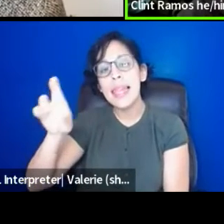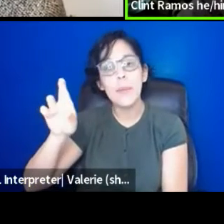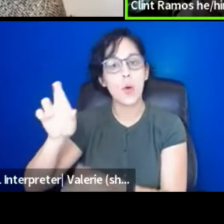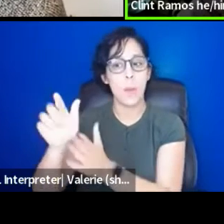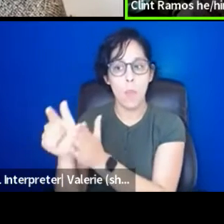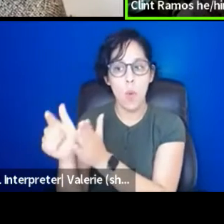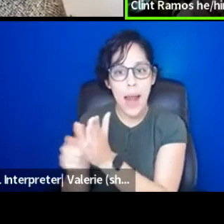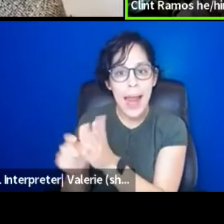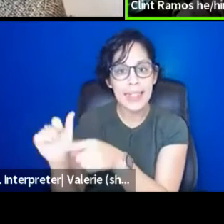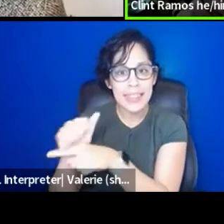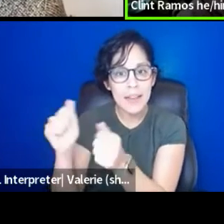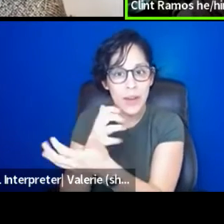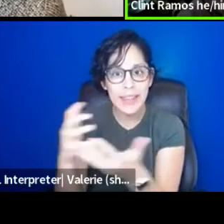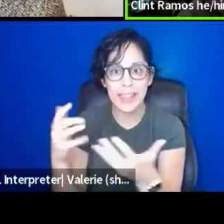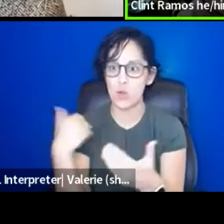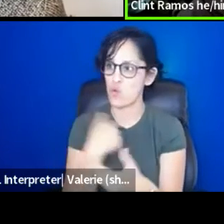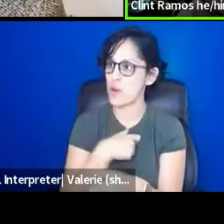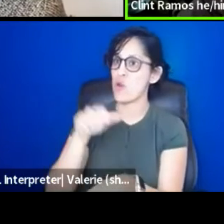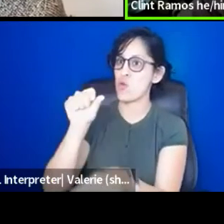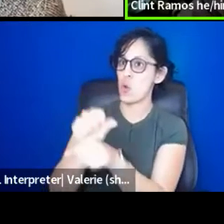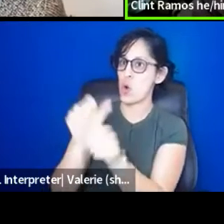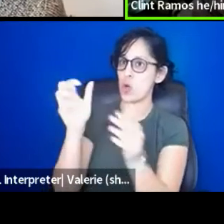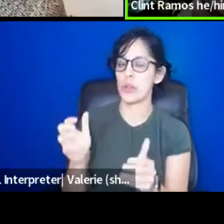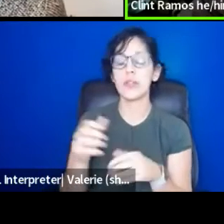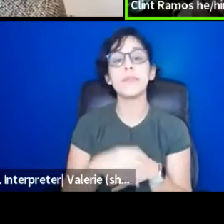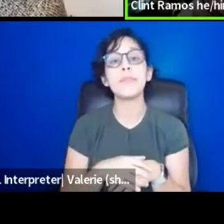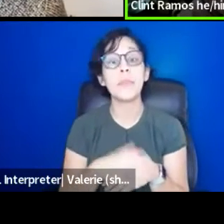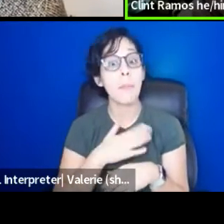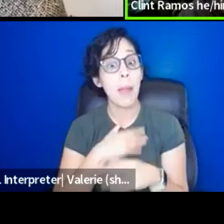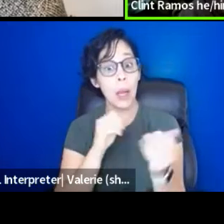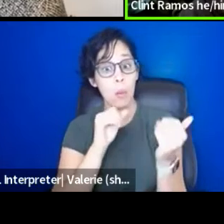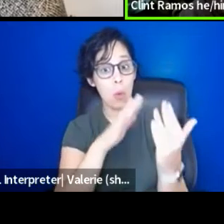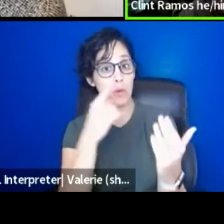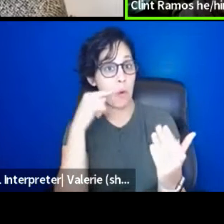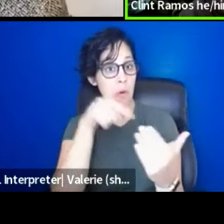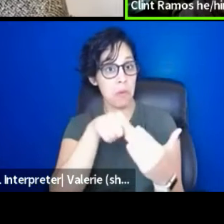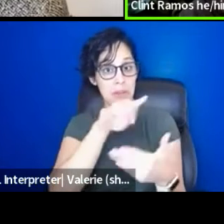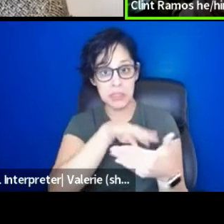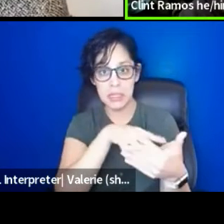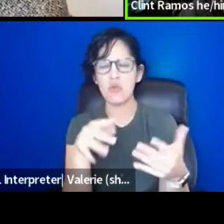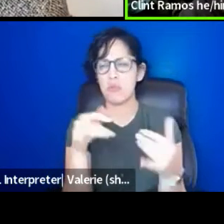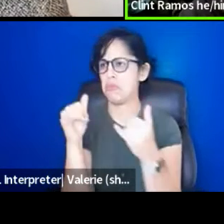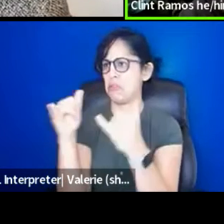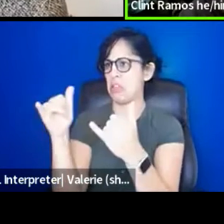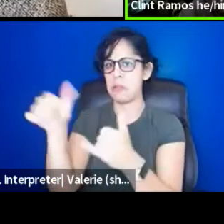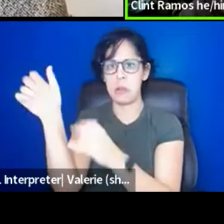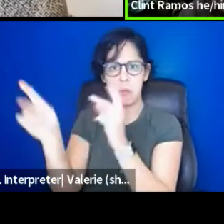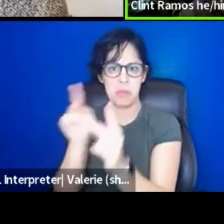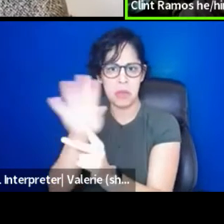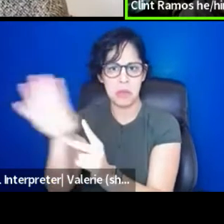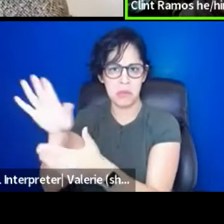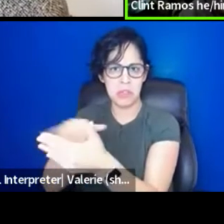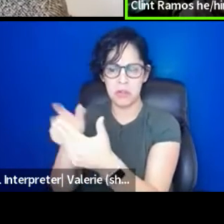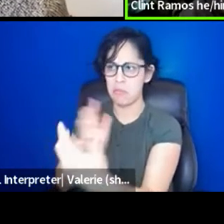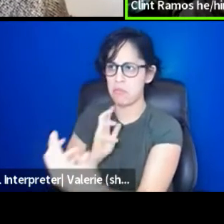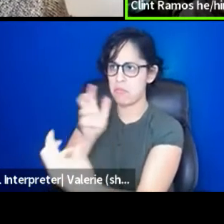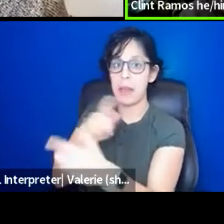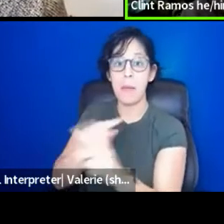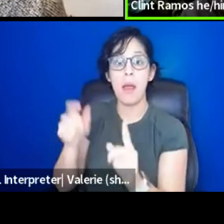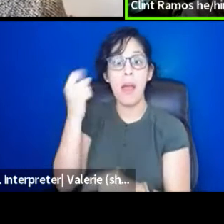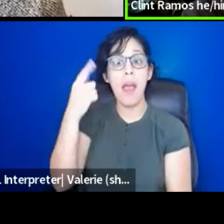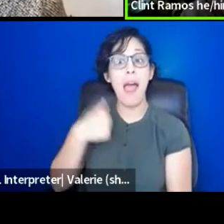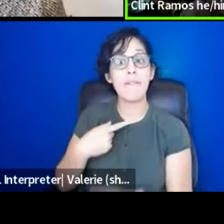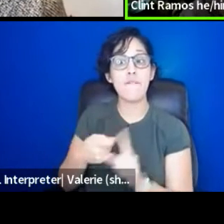relationship to this schedule has always been, um, like everybody's schedule, but I think for me, I come from an